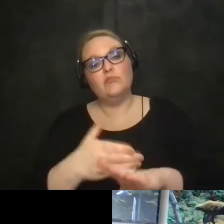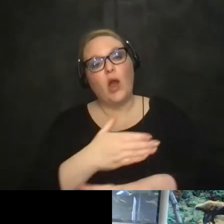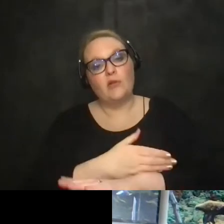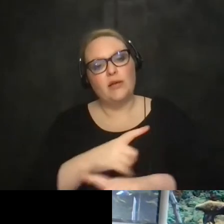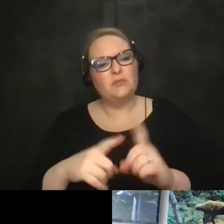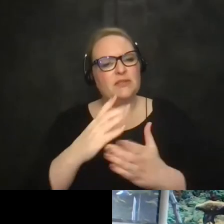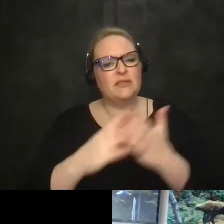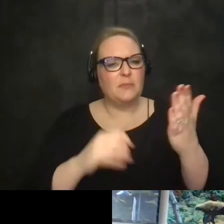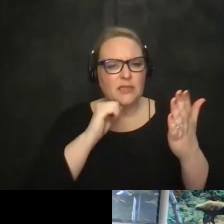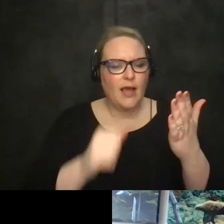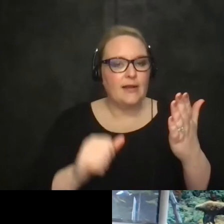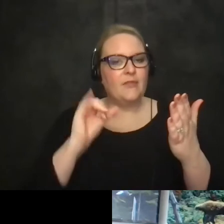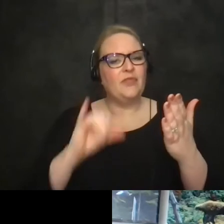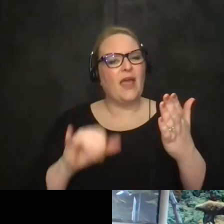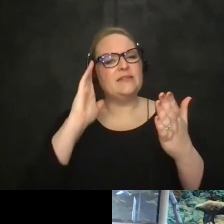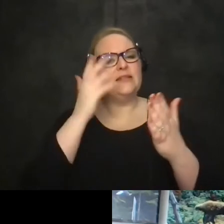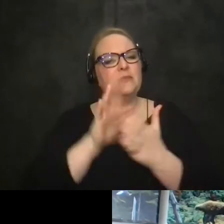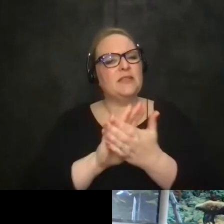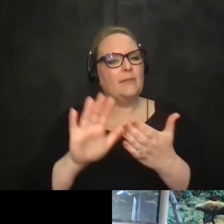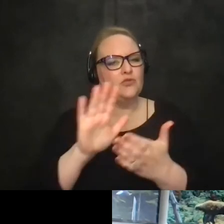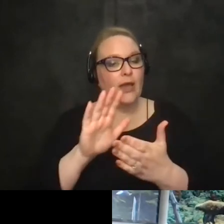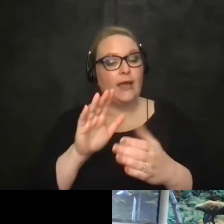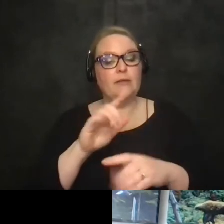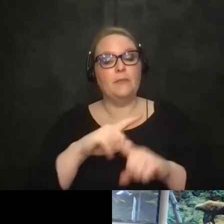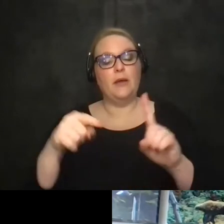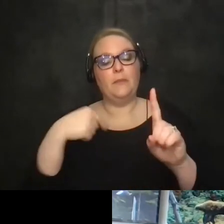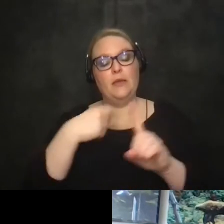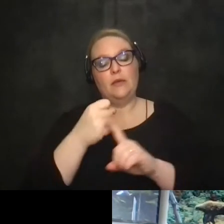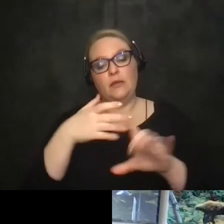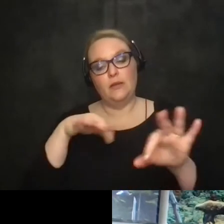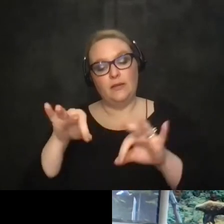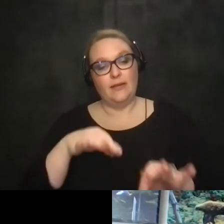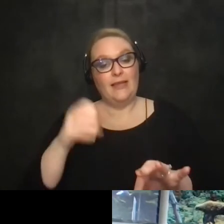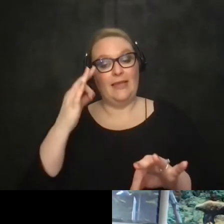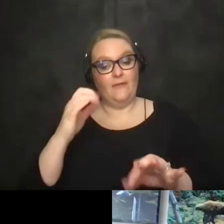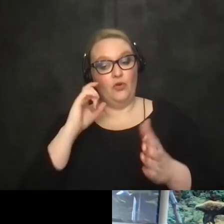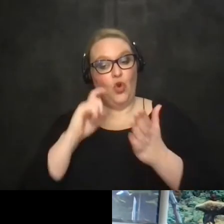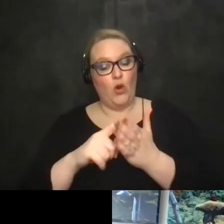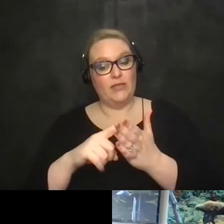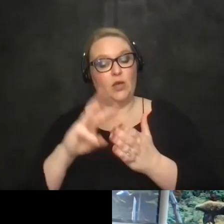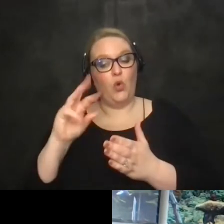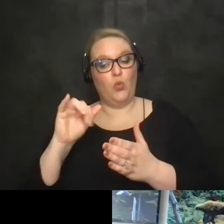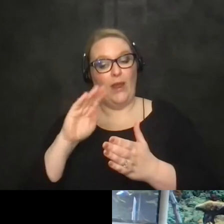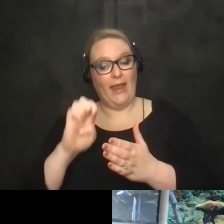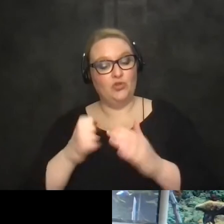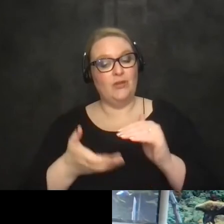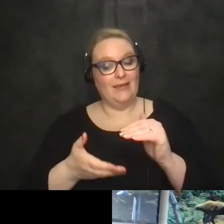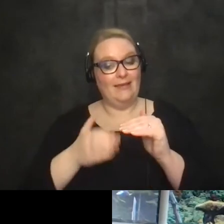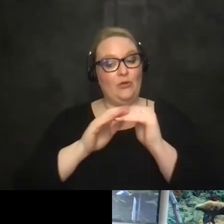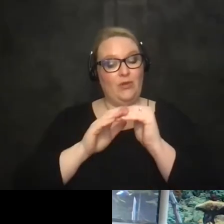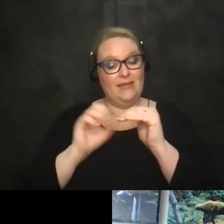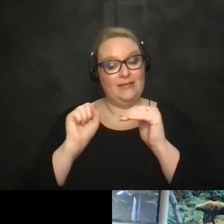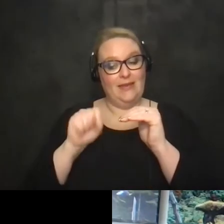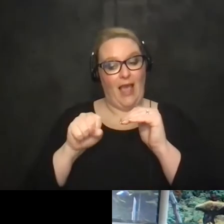if that seems a little abstract let me put it this way you know if we see there's a statistical increase in average wages but um it's only for